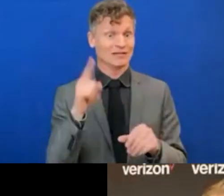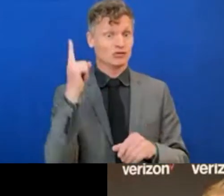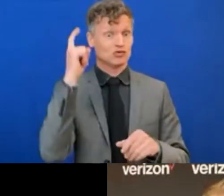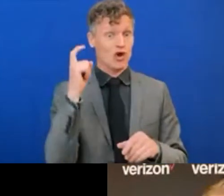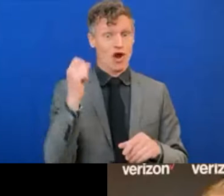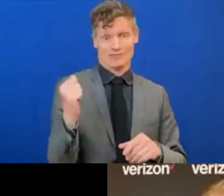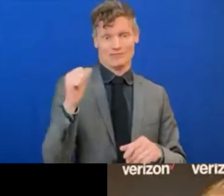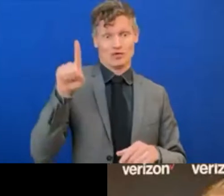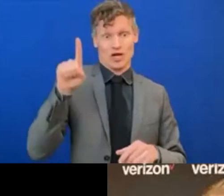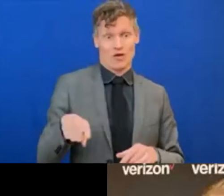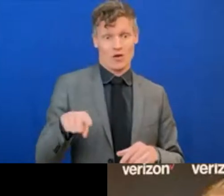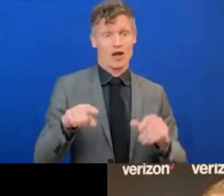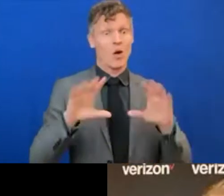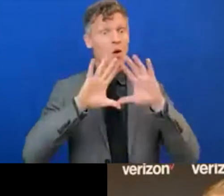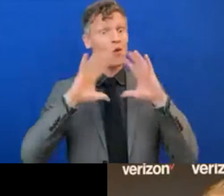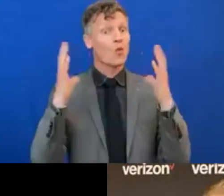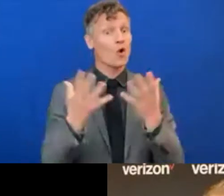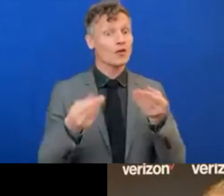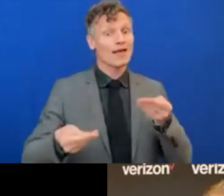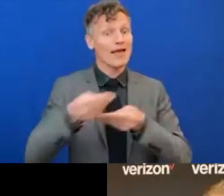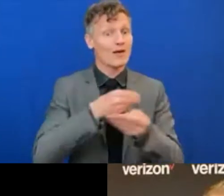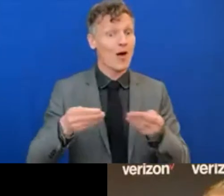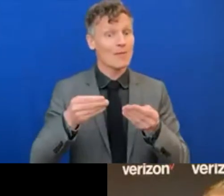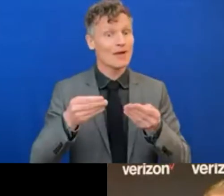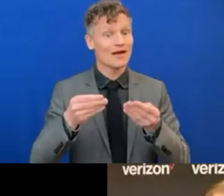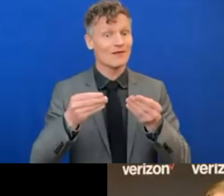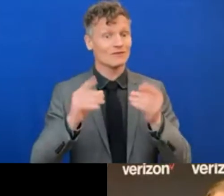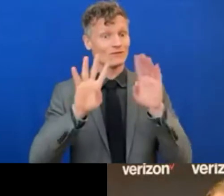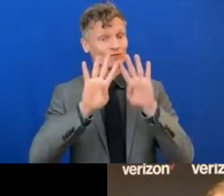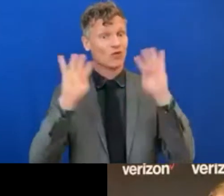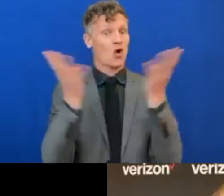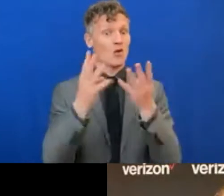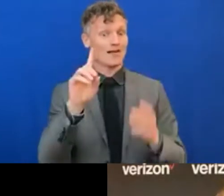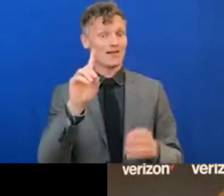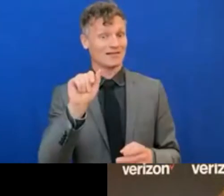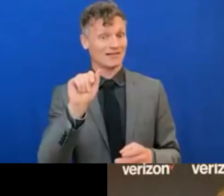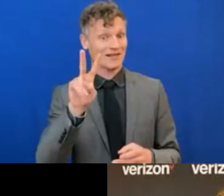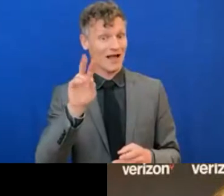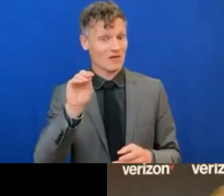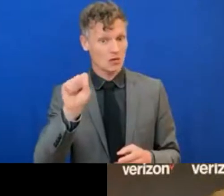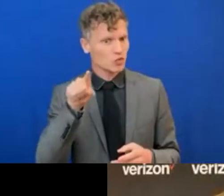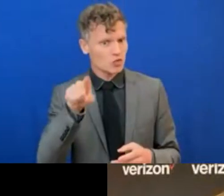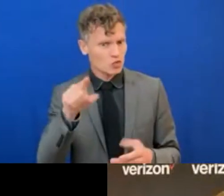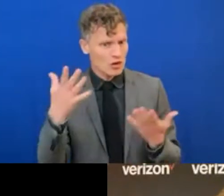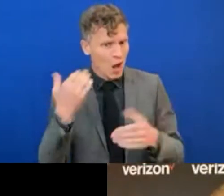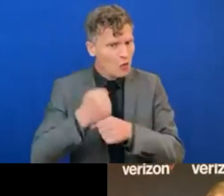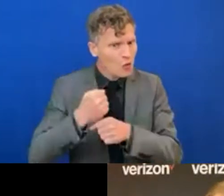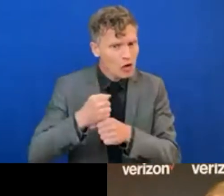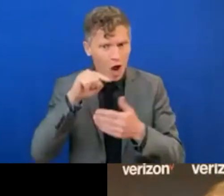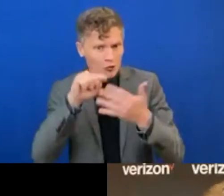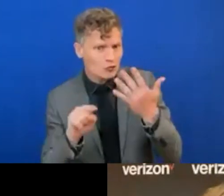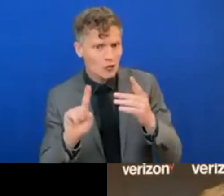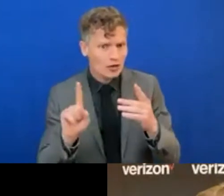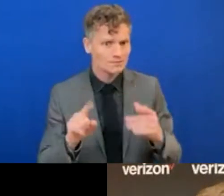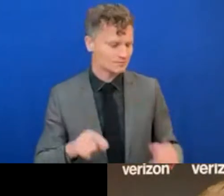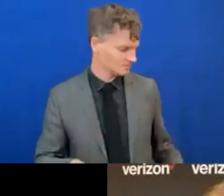So tell us about the Edison Alliance and what you're working on. Thank you, David. And thank you all for such a great contribution